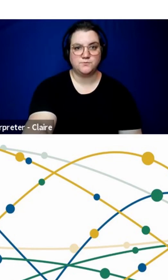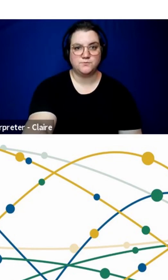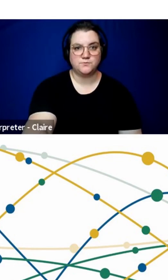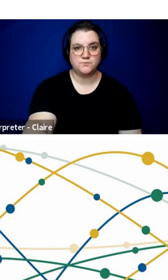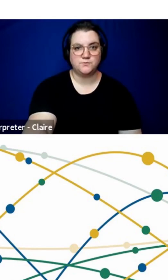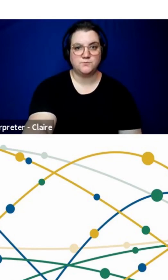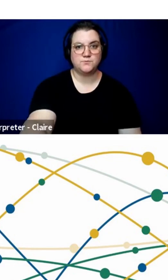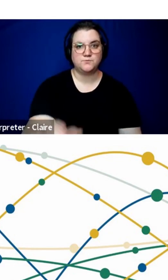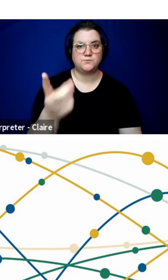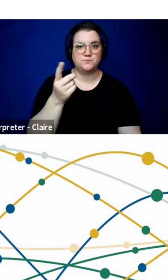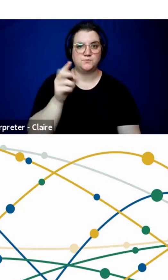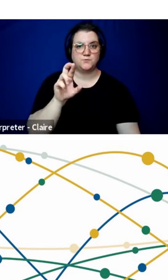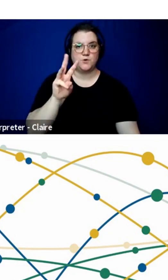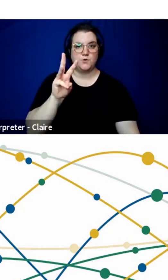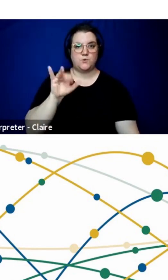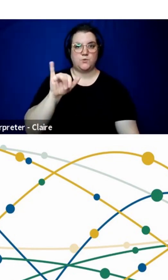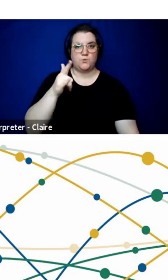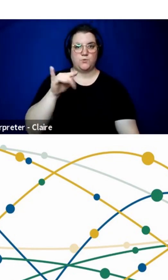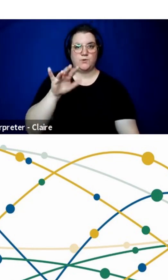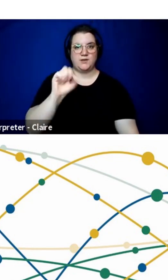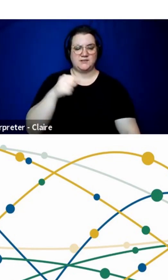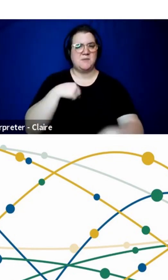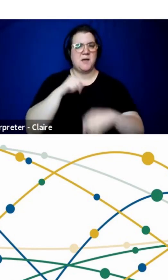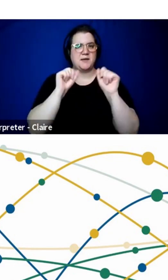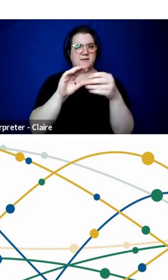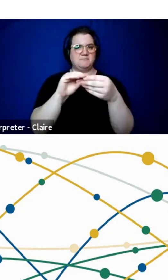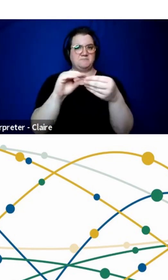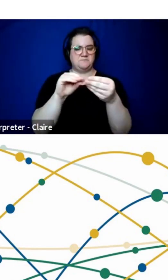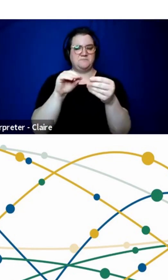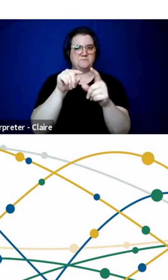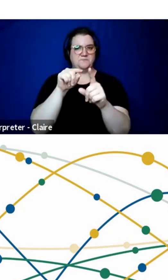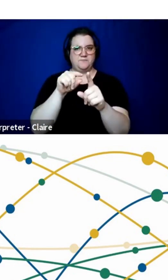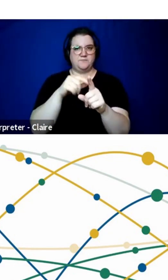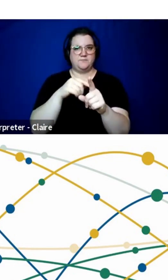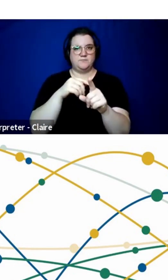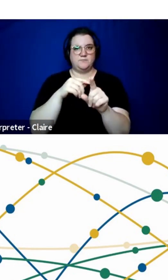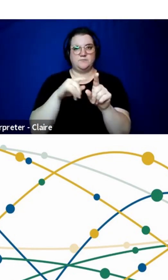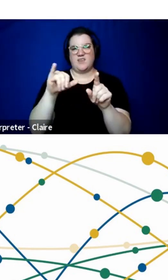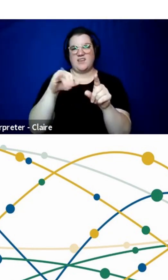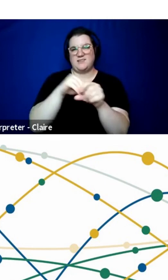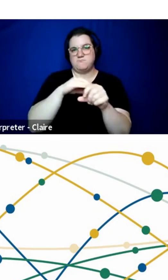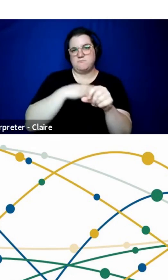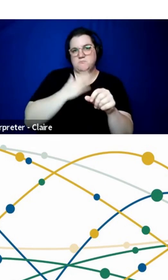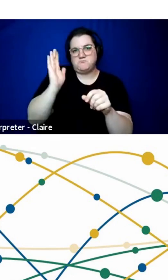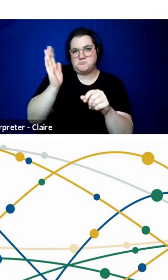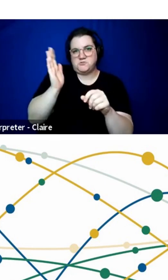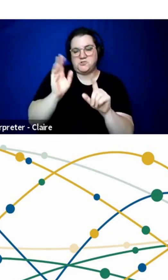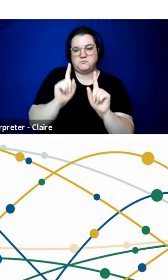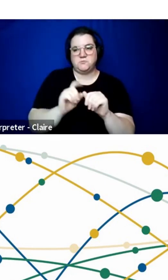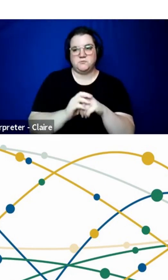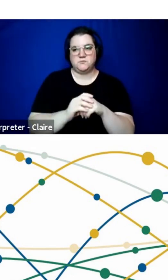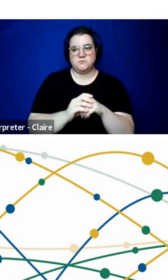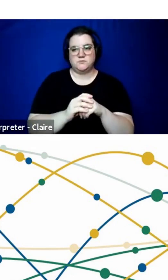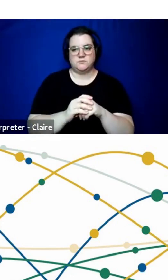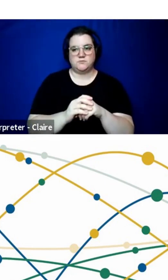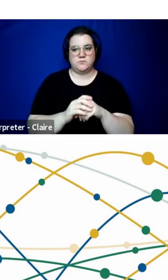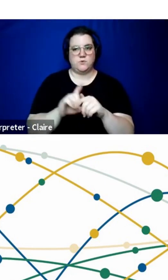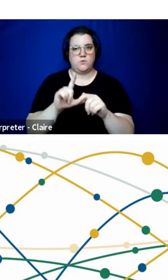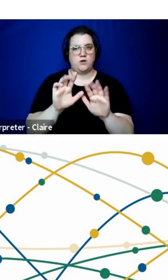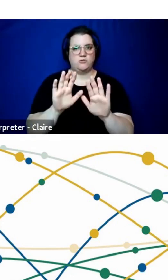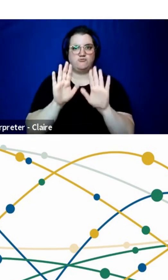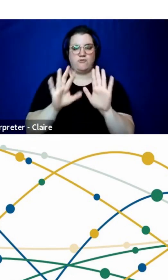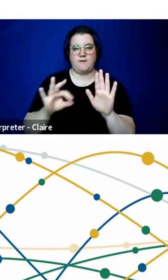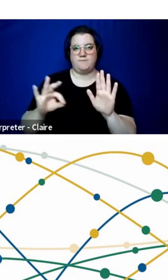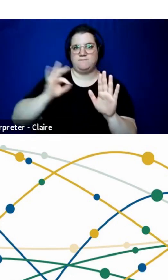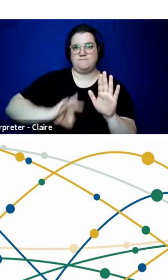Dr. I can just speak to, as in my presentation, but a great asset that was seen within